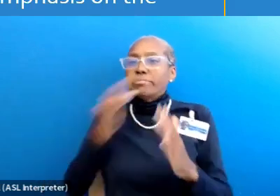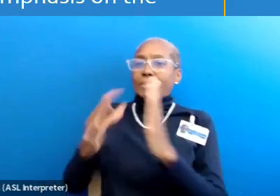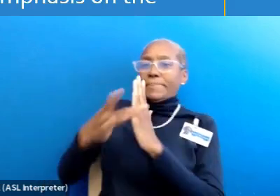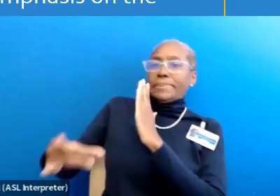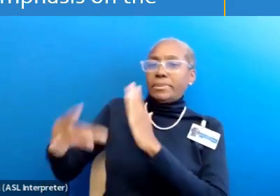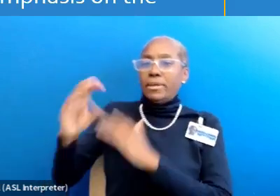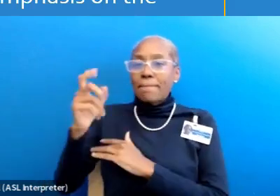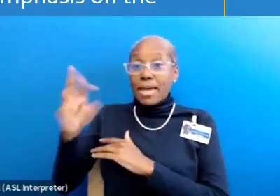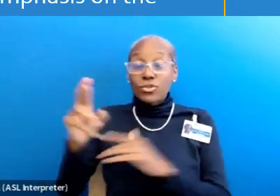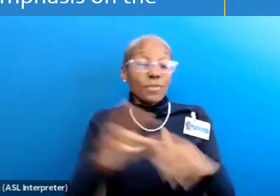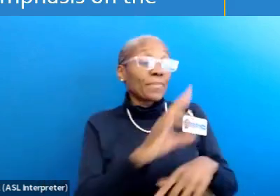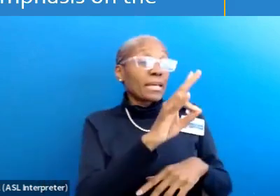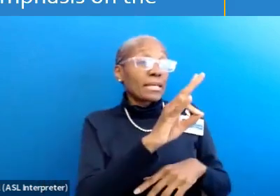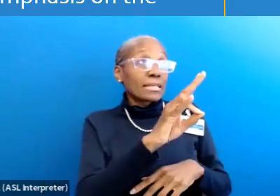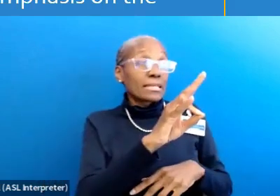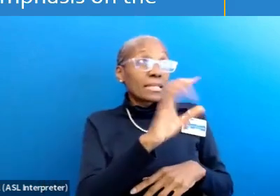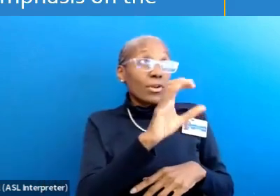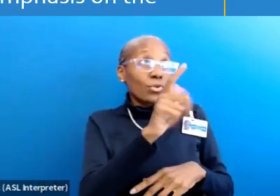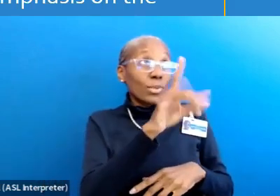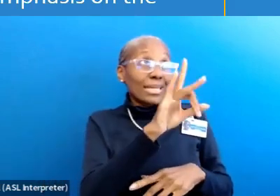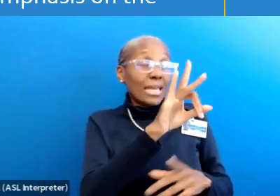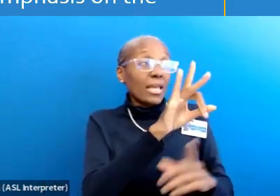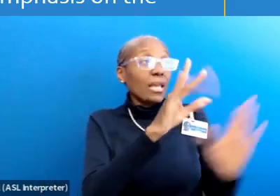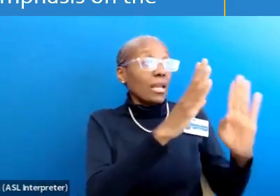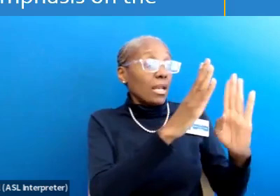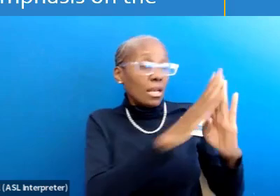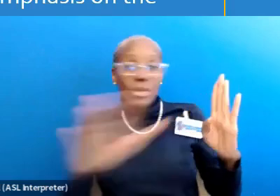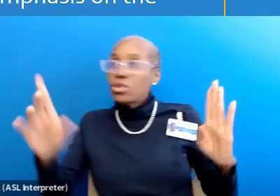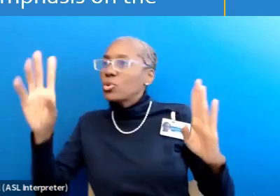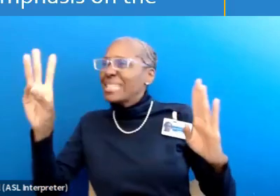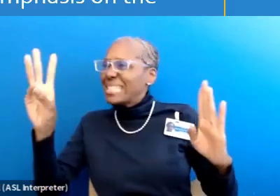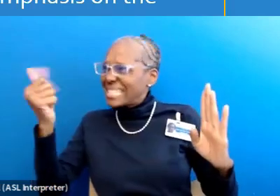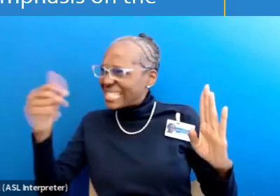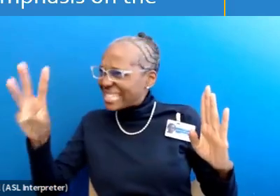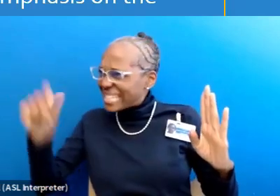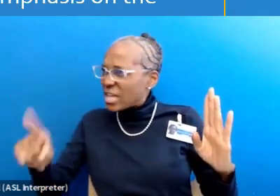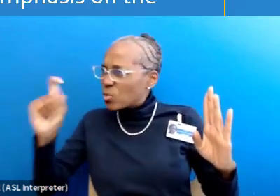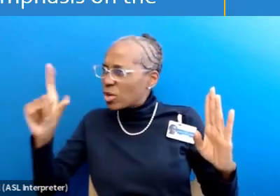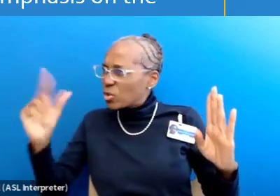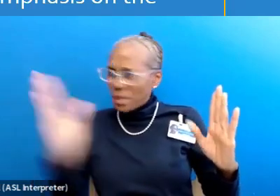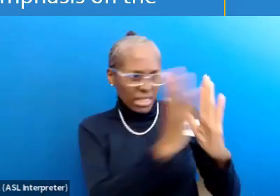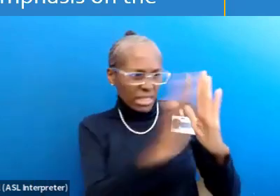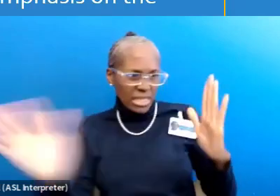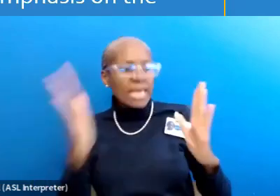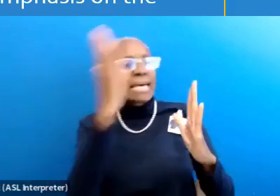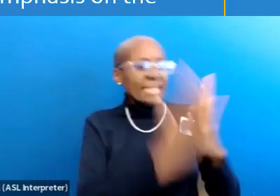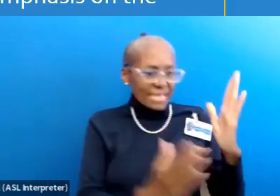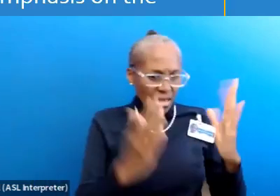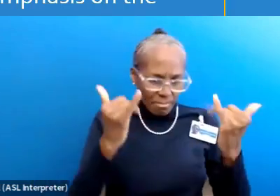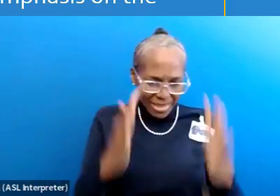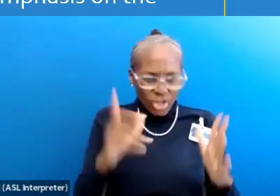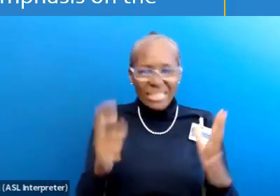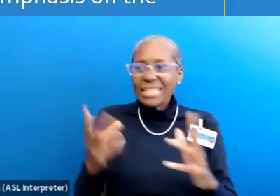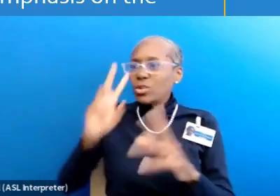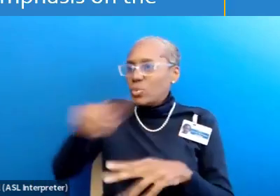from 728 to 16,120, meaning that some players needed 22 times more